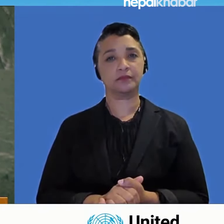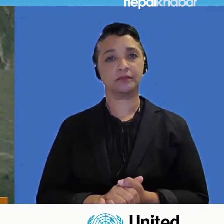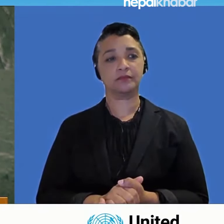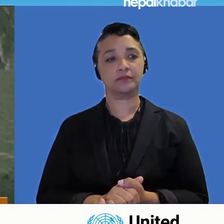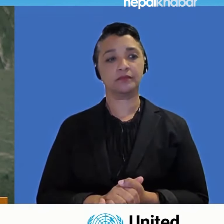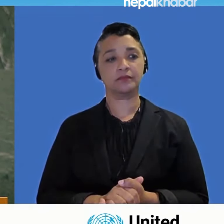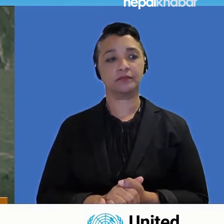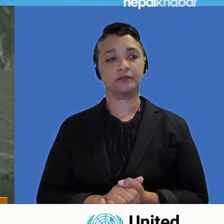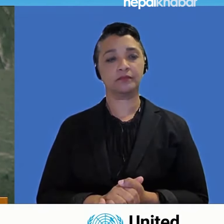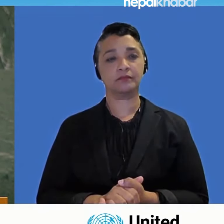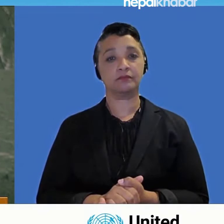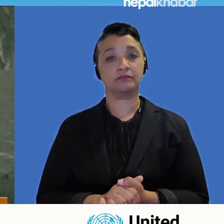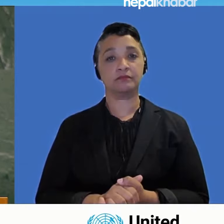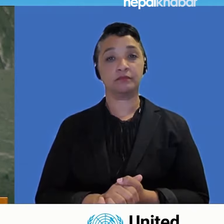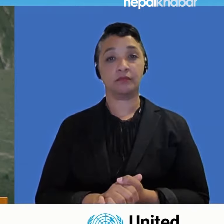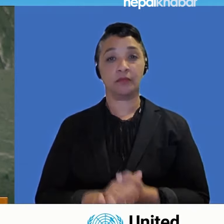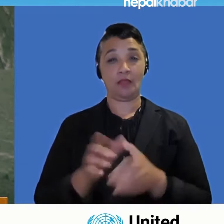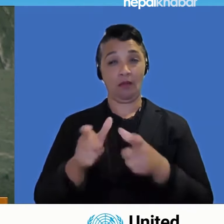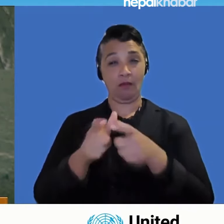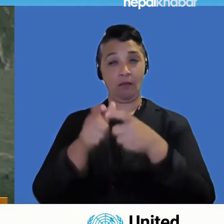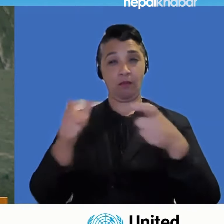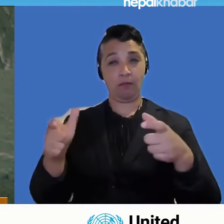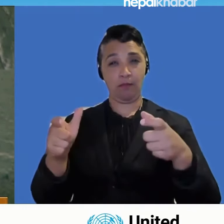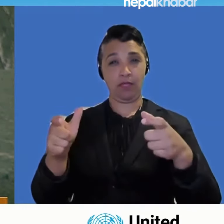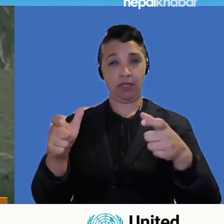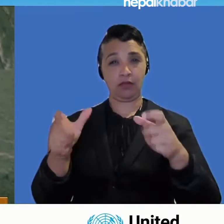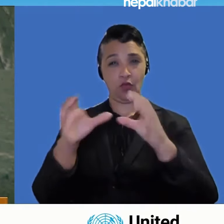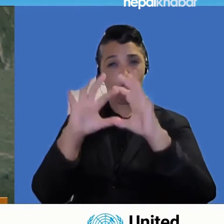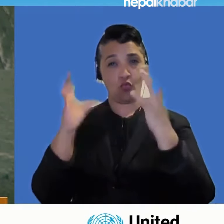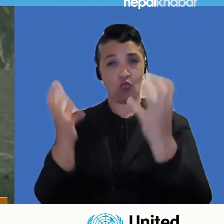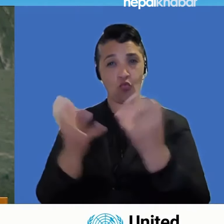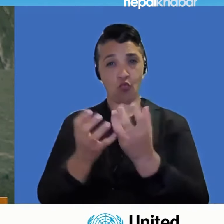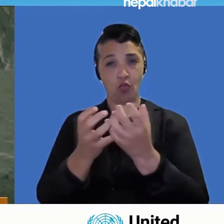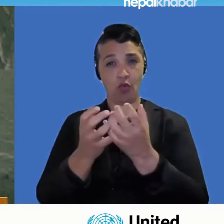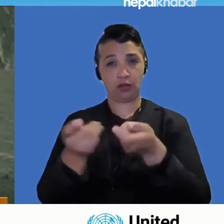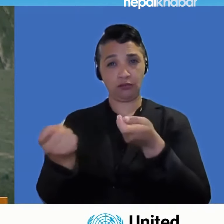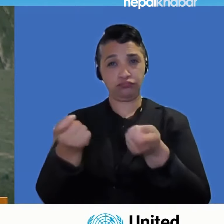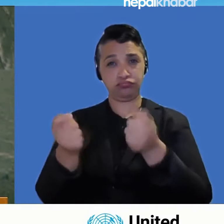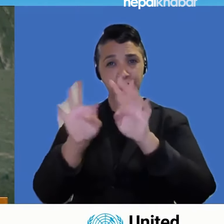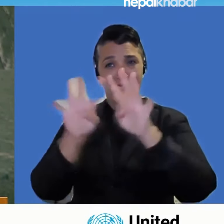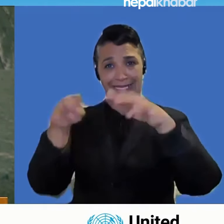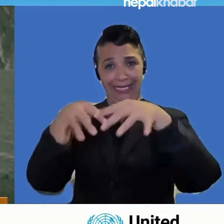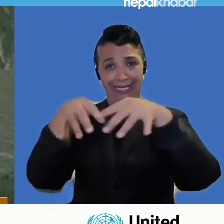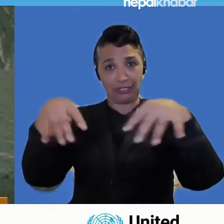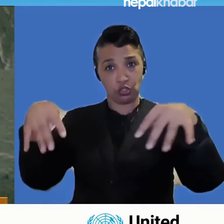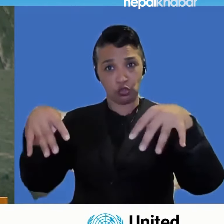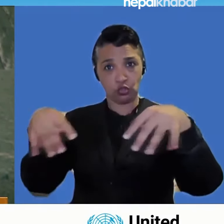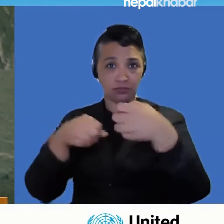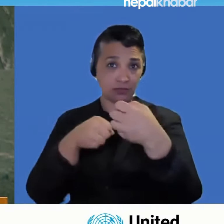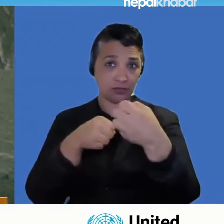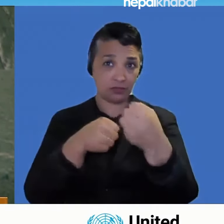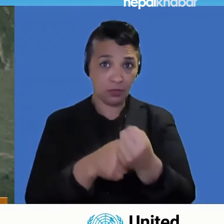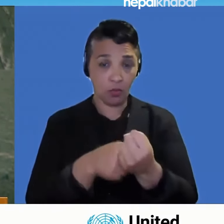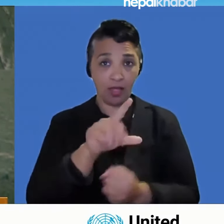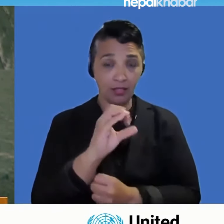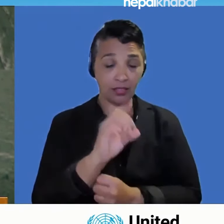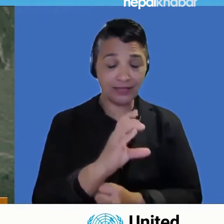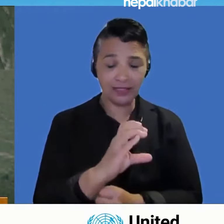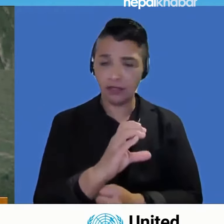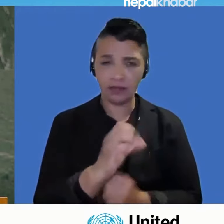to LDCs. Furthermore, the growing digital divide between rich and poor countries